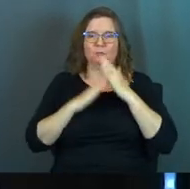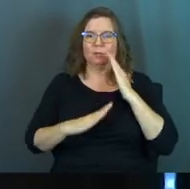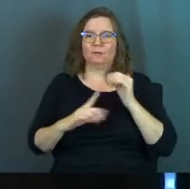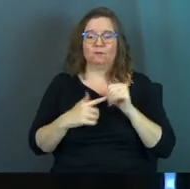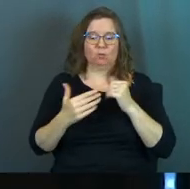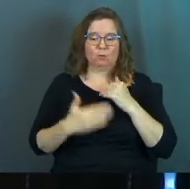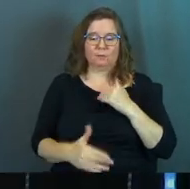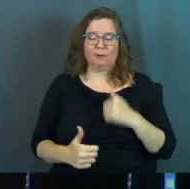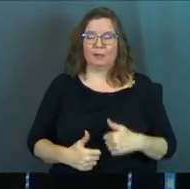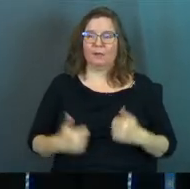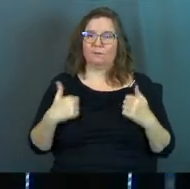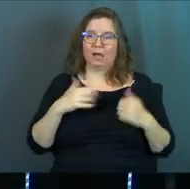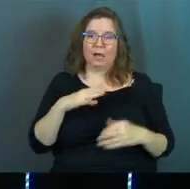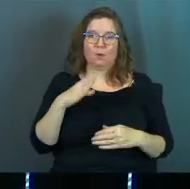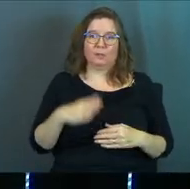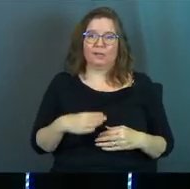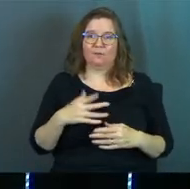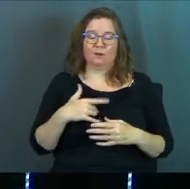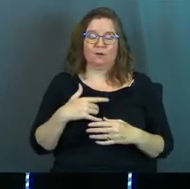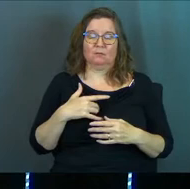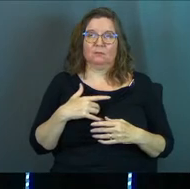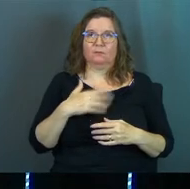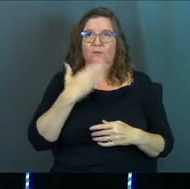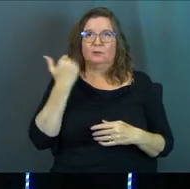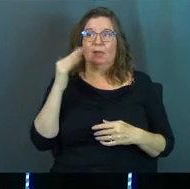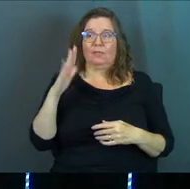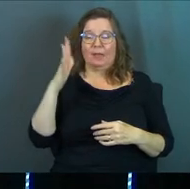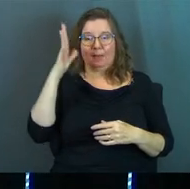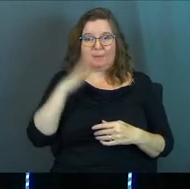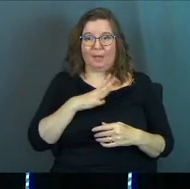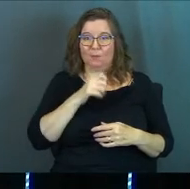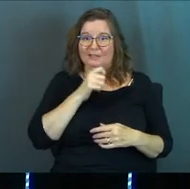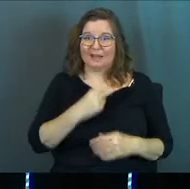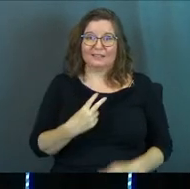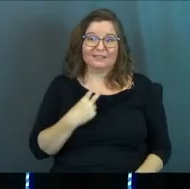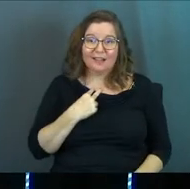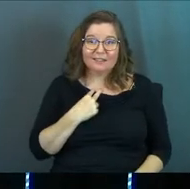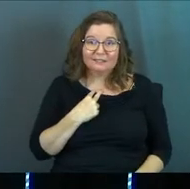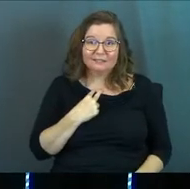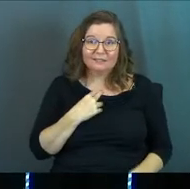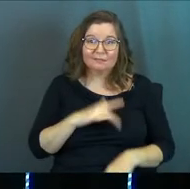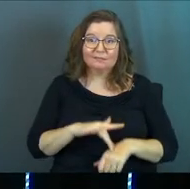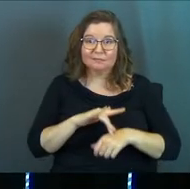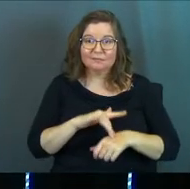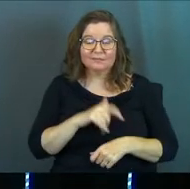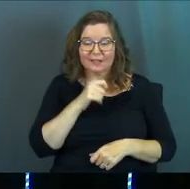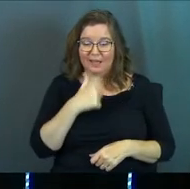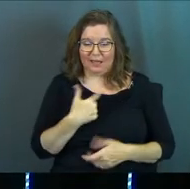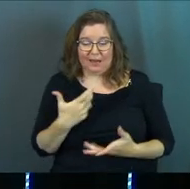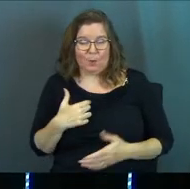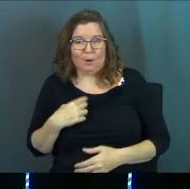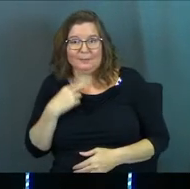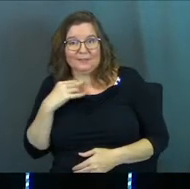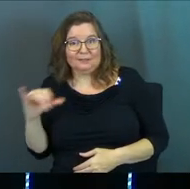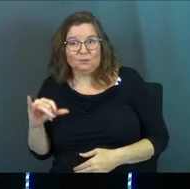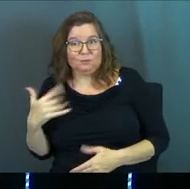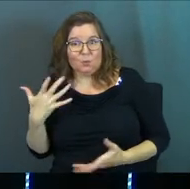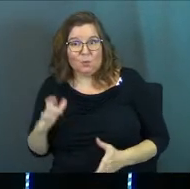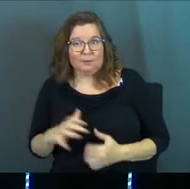that for the rest of my life, I will never get over. That man was not stuck. And I don't want to be stuck.